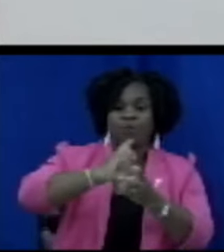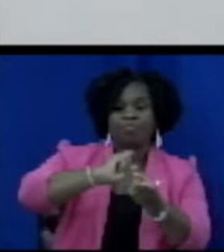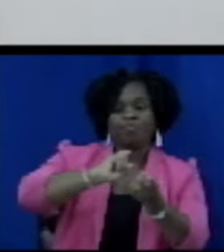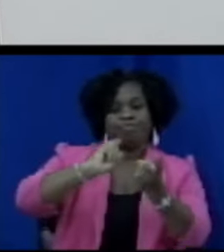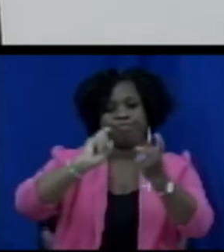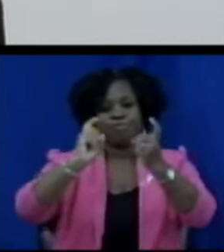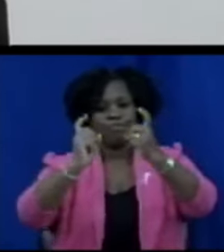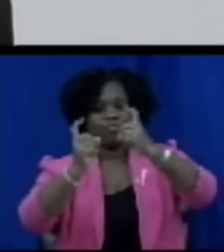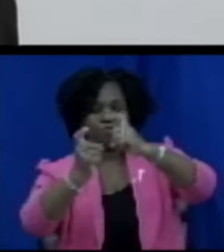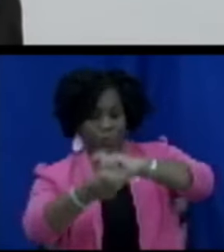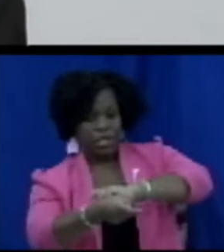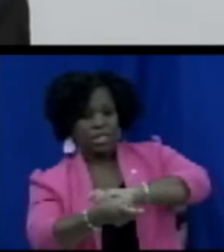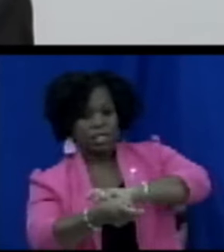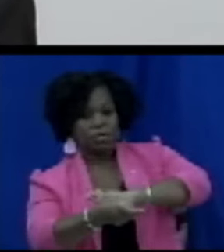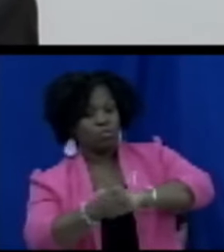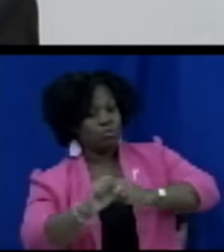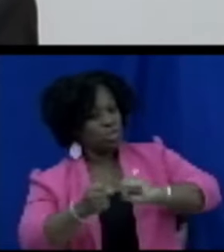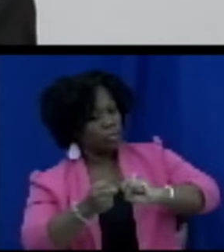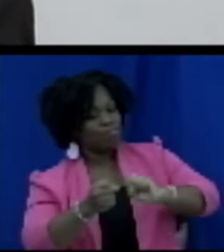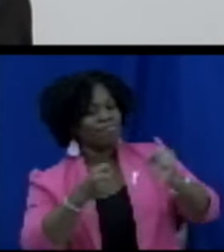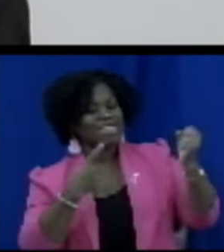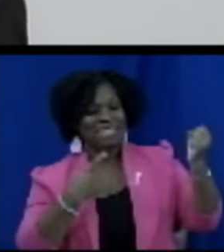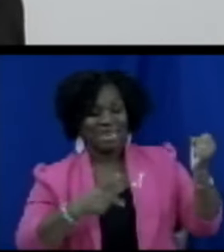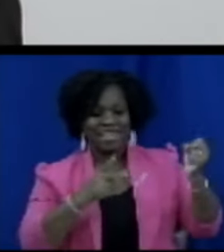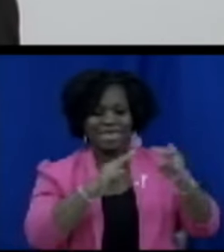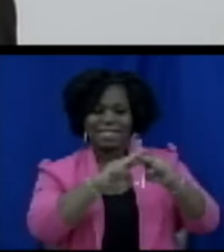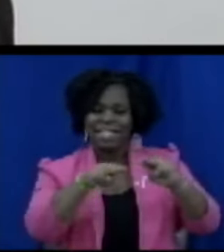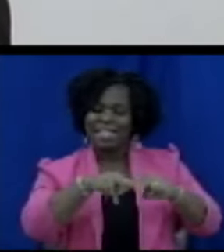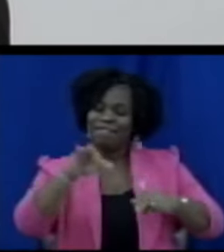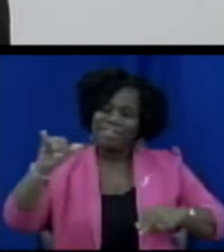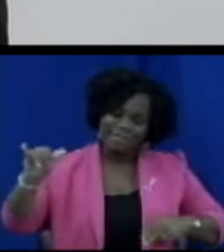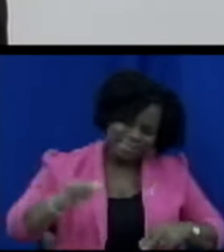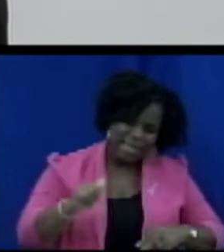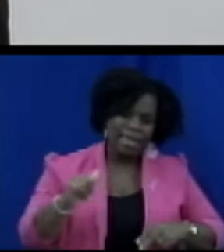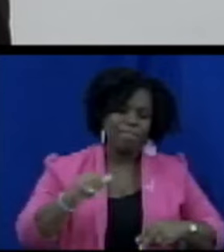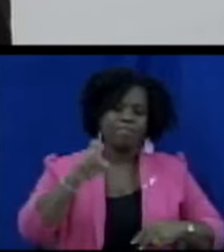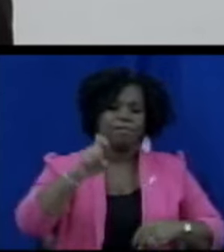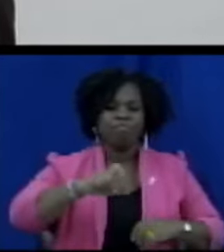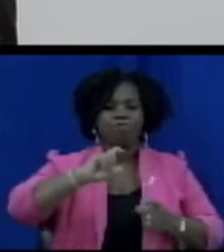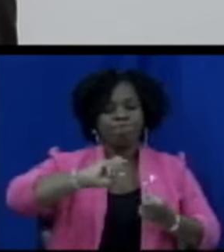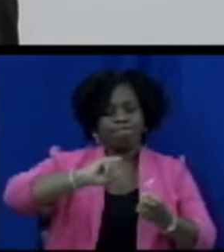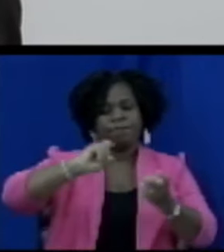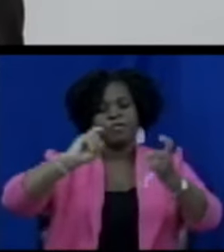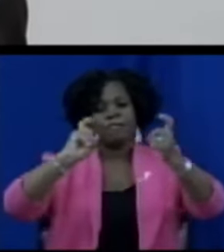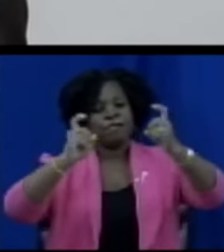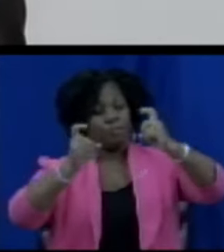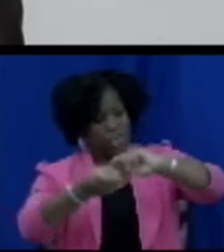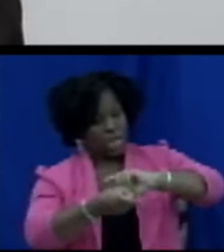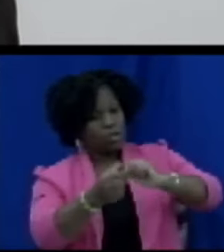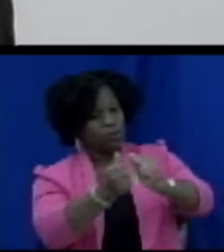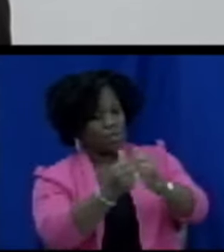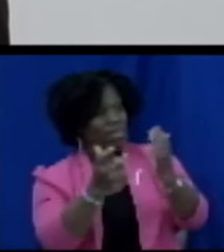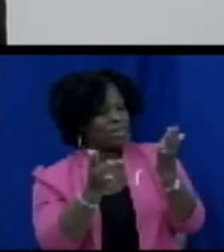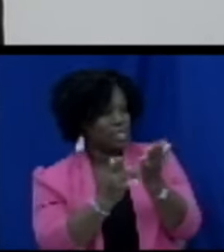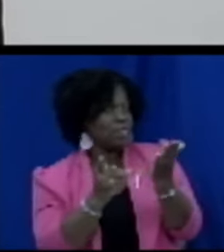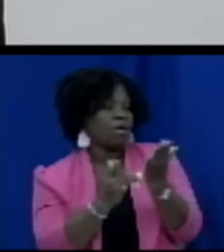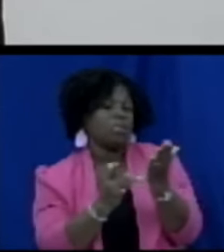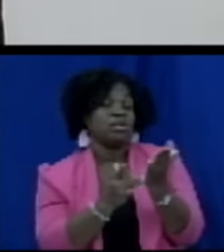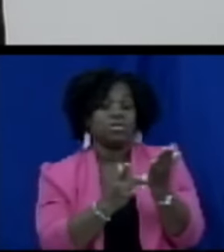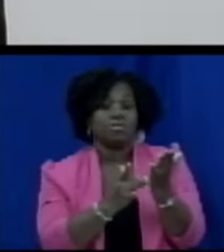country we are quality production systems and the products